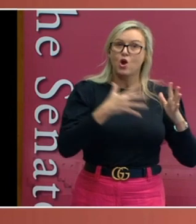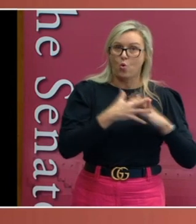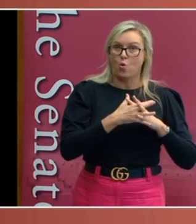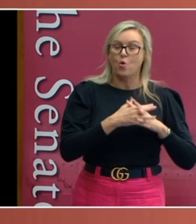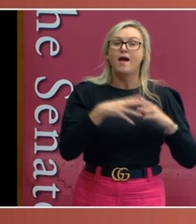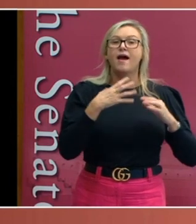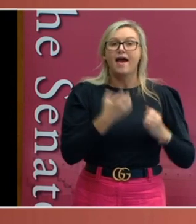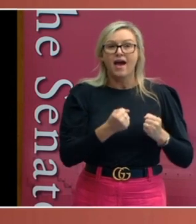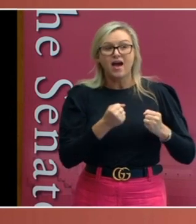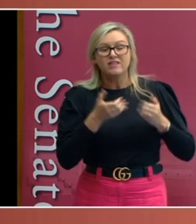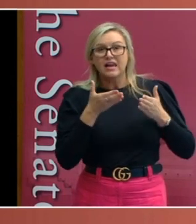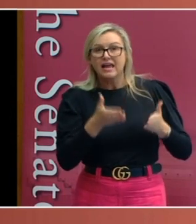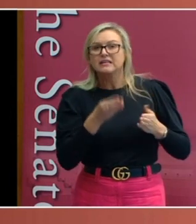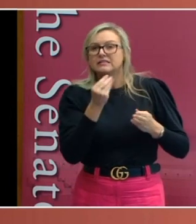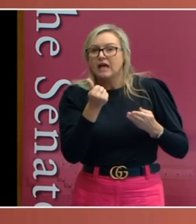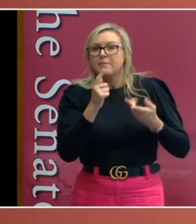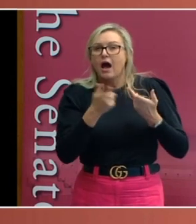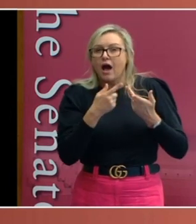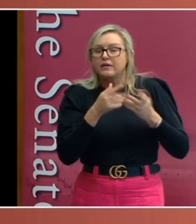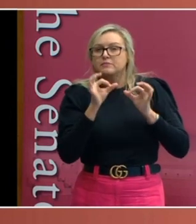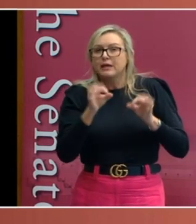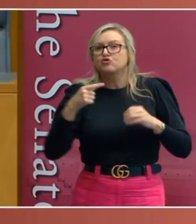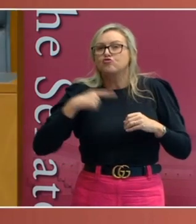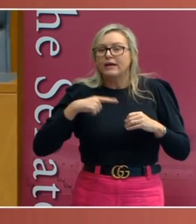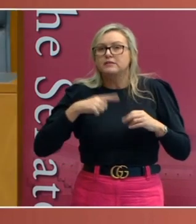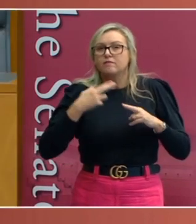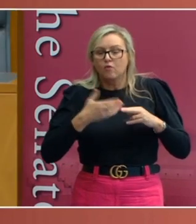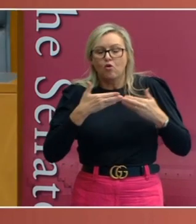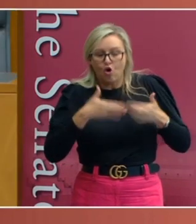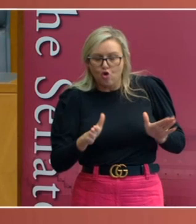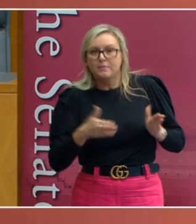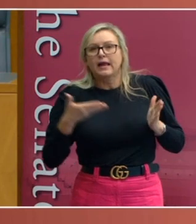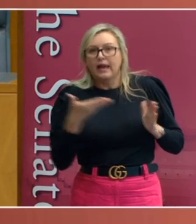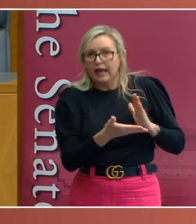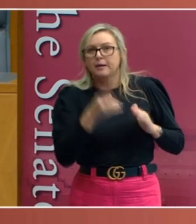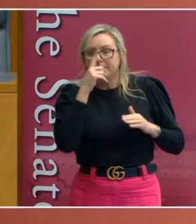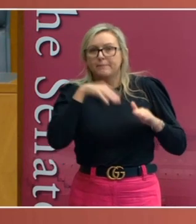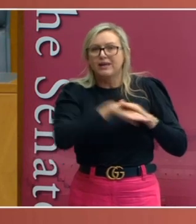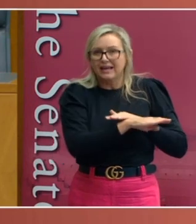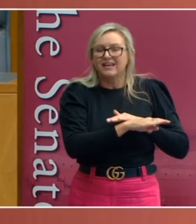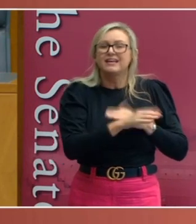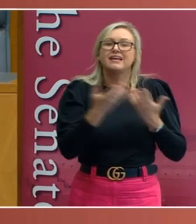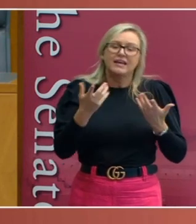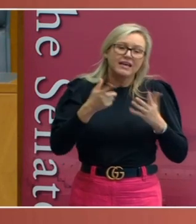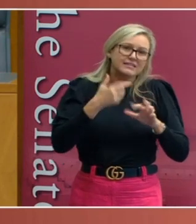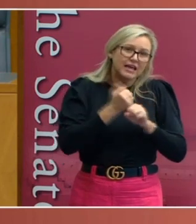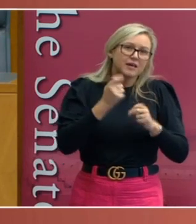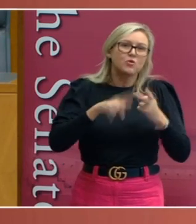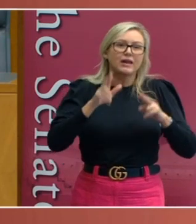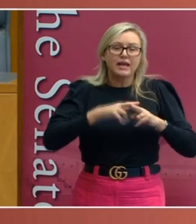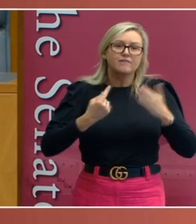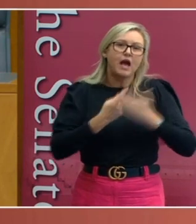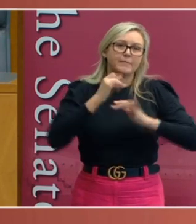its emergency powers. They could only be exercised for the purpose of managing the adverse effects of a declared